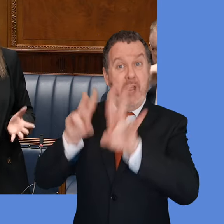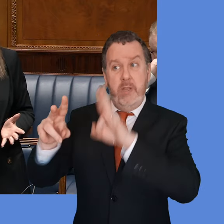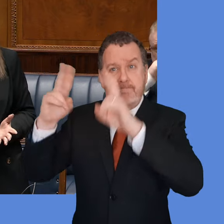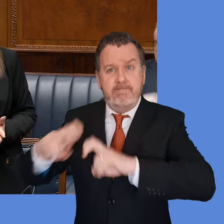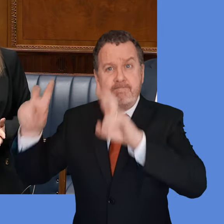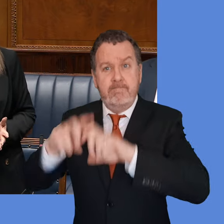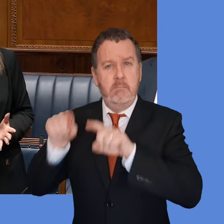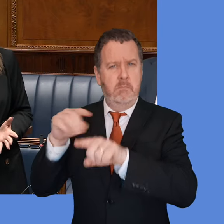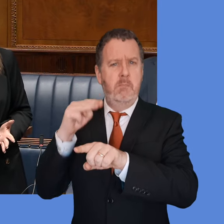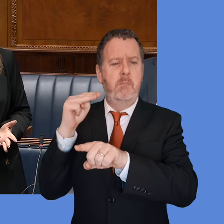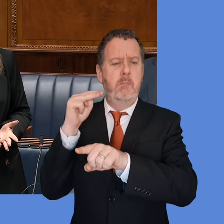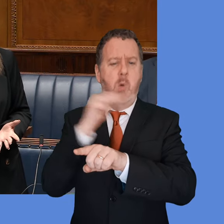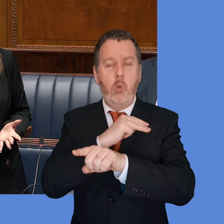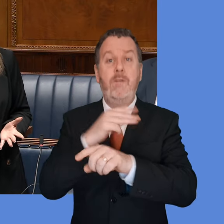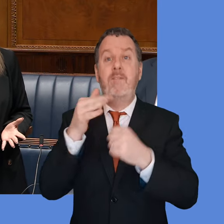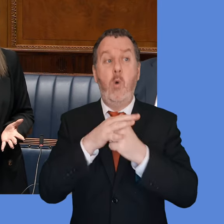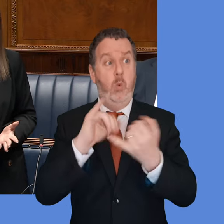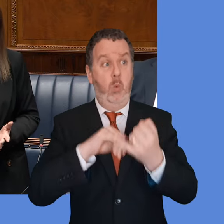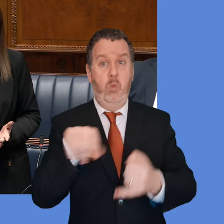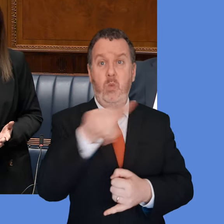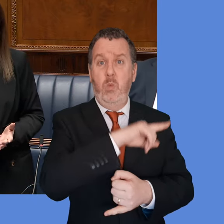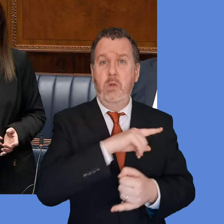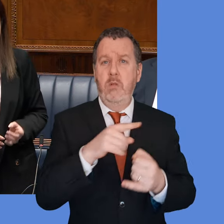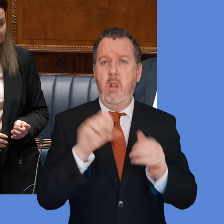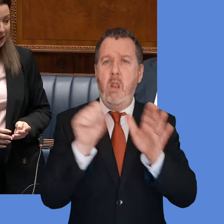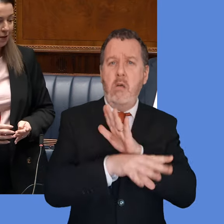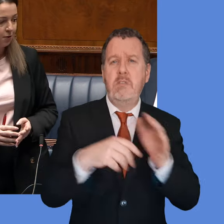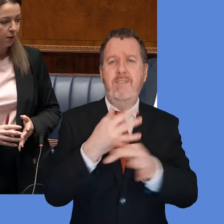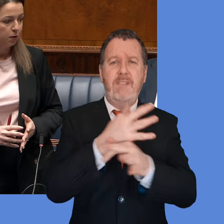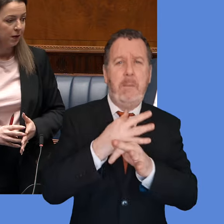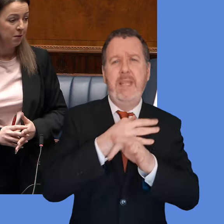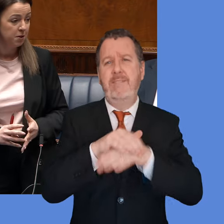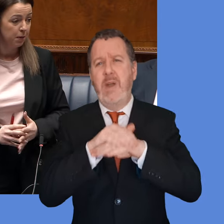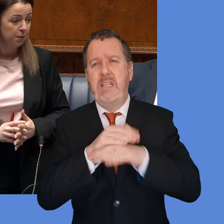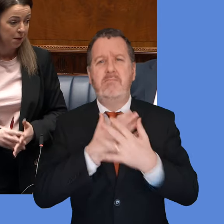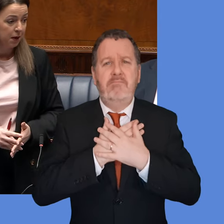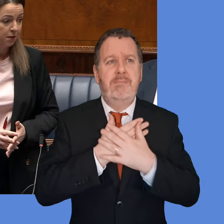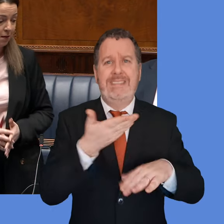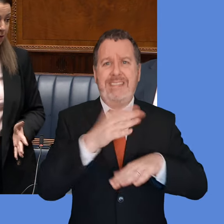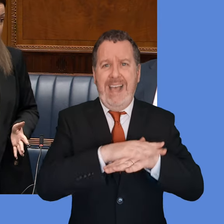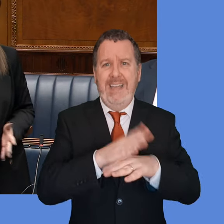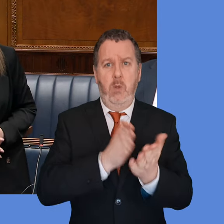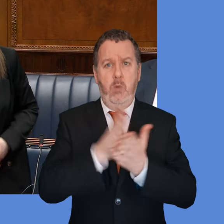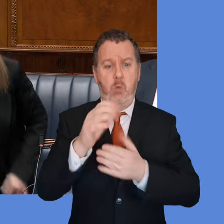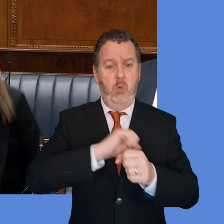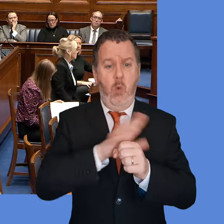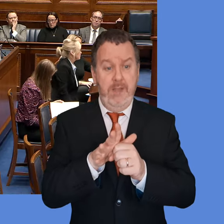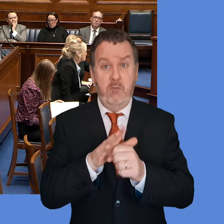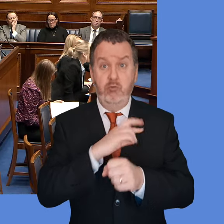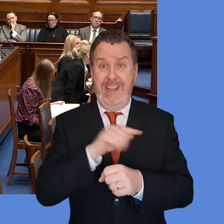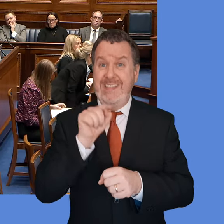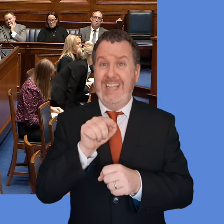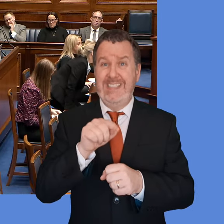concerns, particularly for those who have lost loved ones during the pandemic and providing answers for those families should be the primary concern of everyone in this chamber.